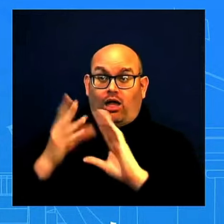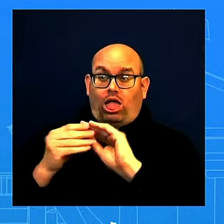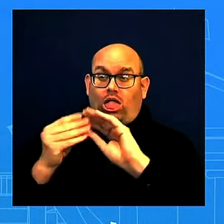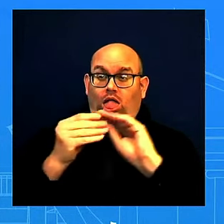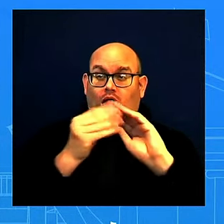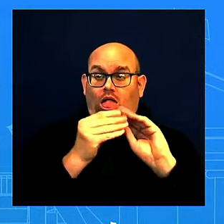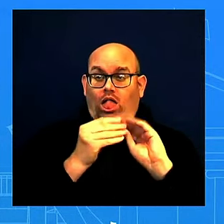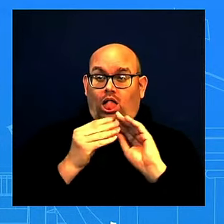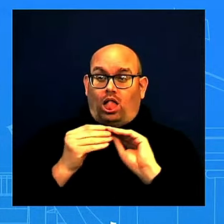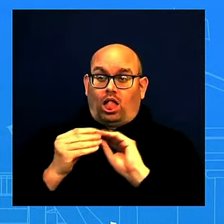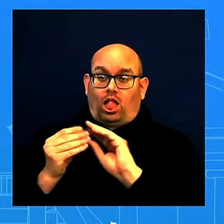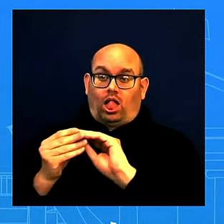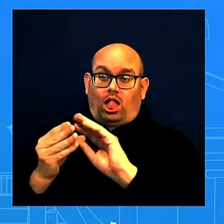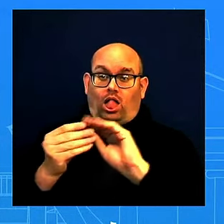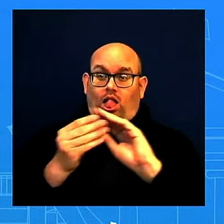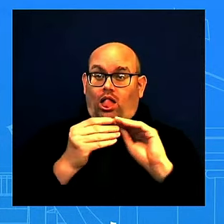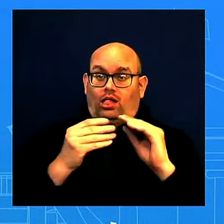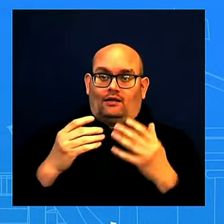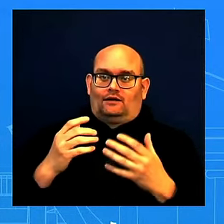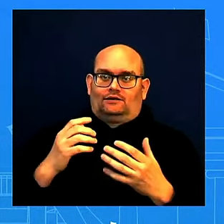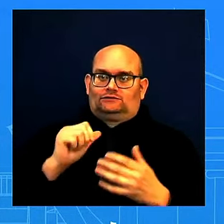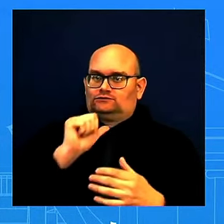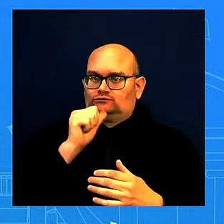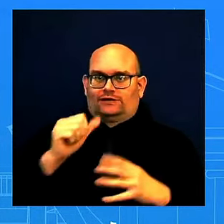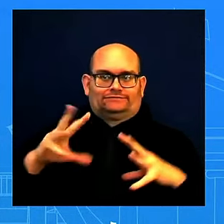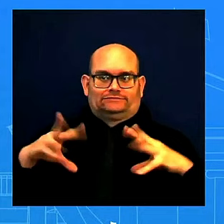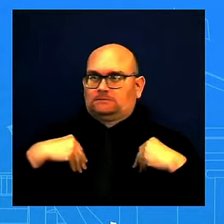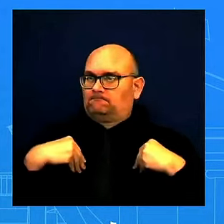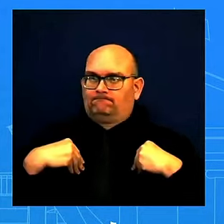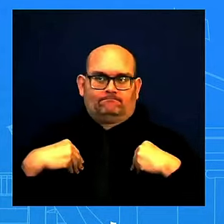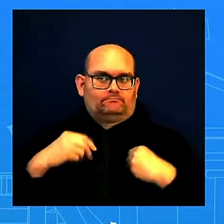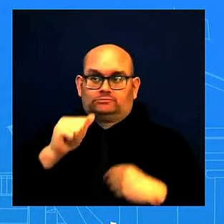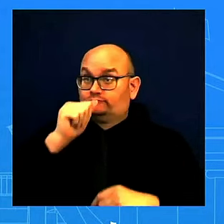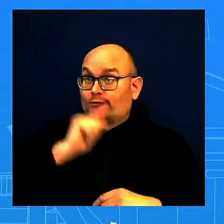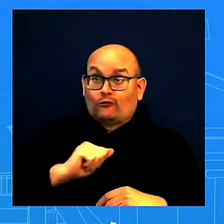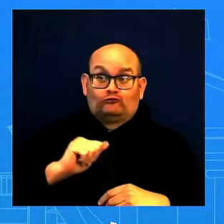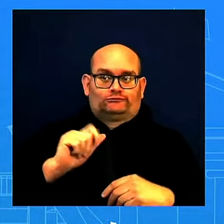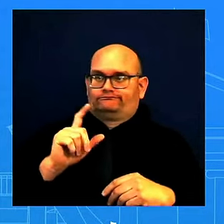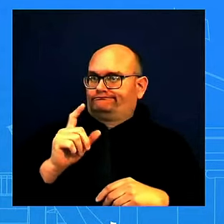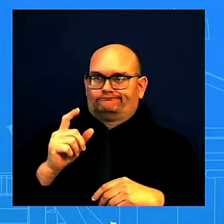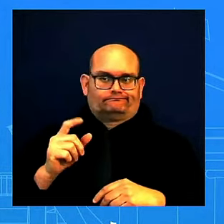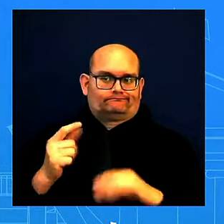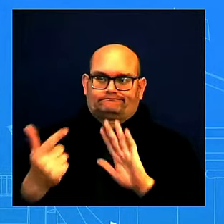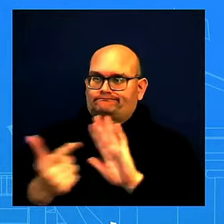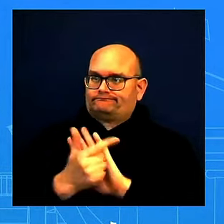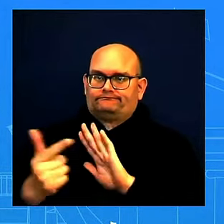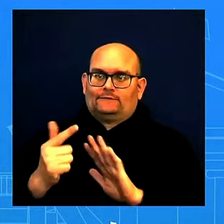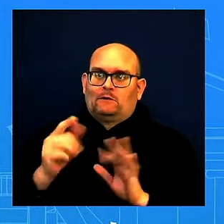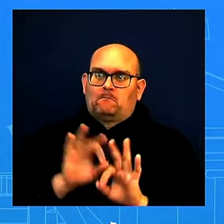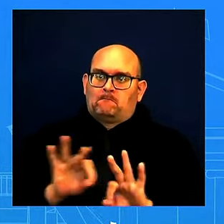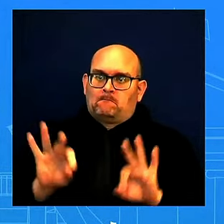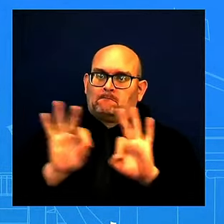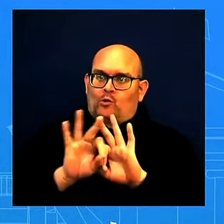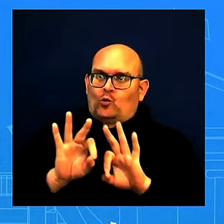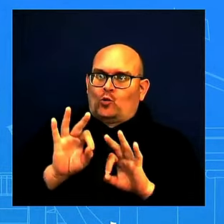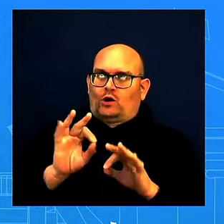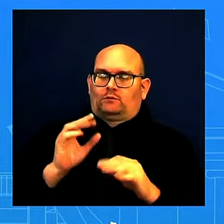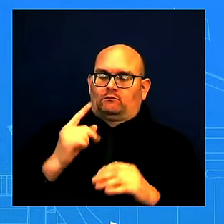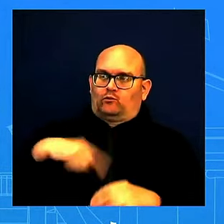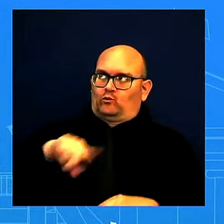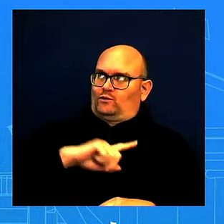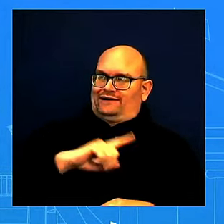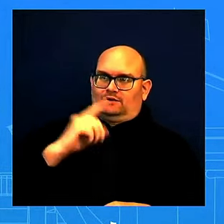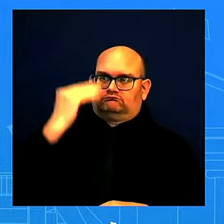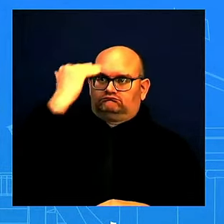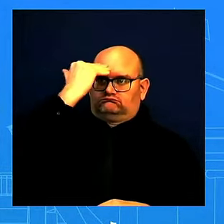And so it is important to be mindful in what we say and how we say it. But we cannot have this type of